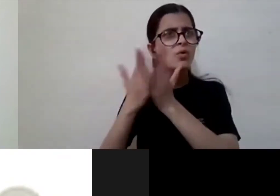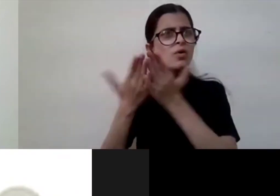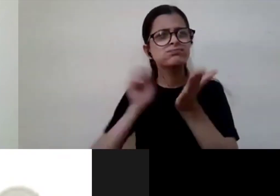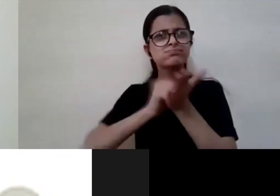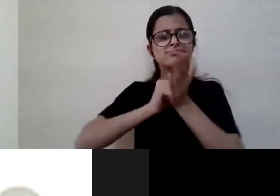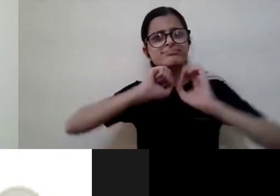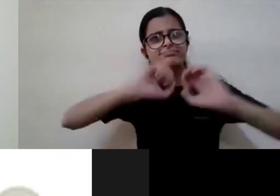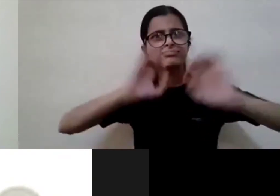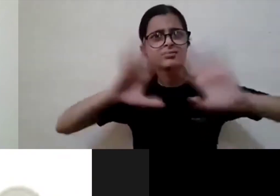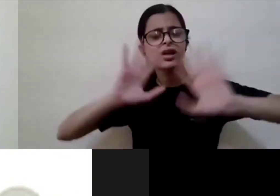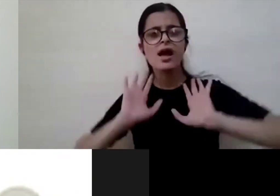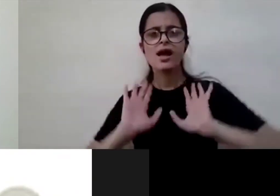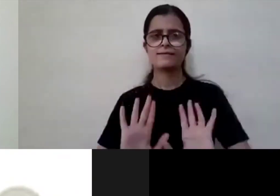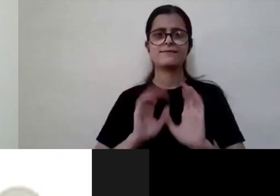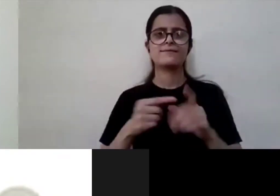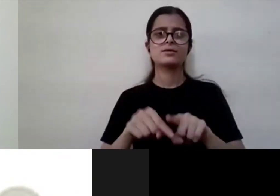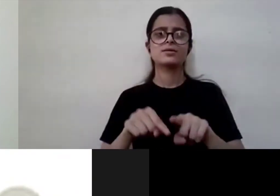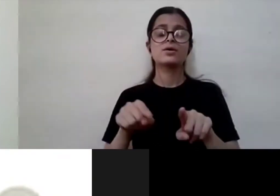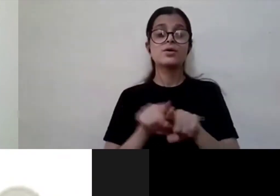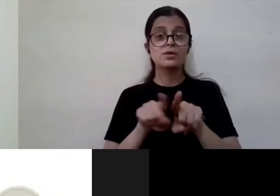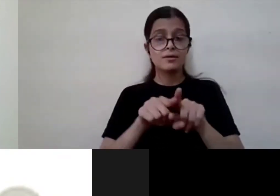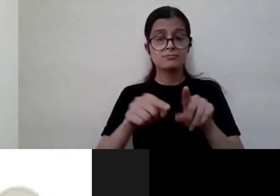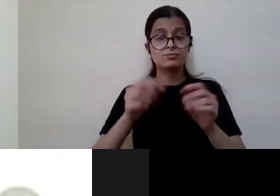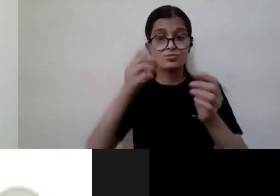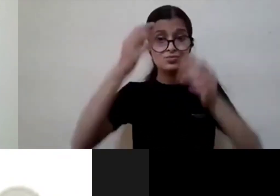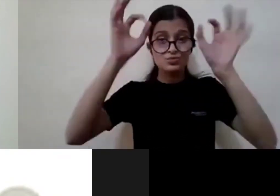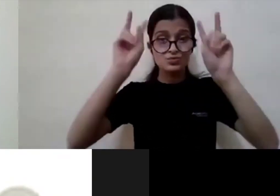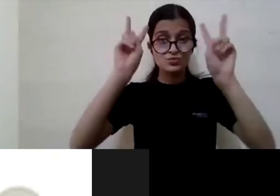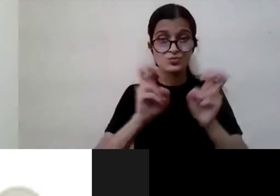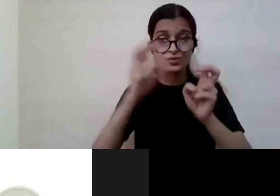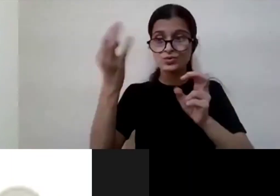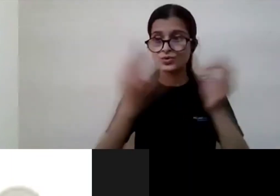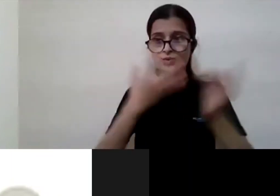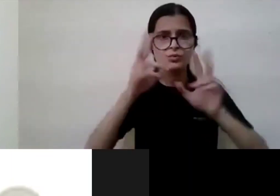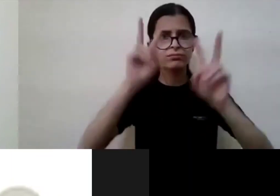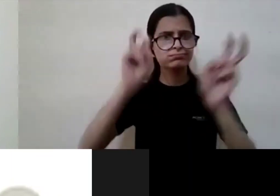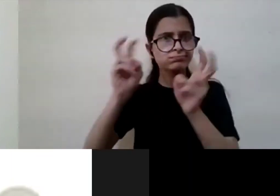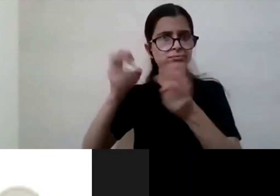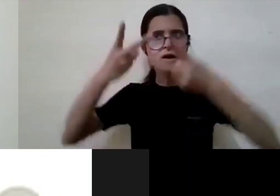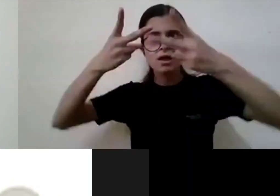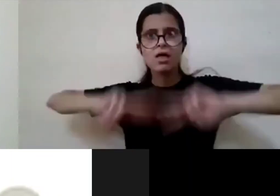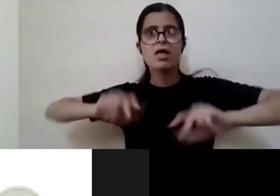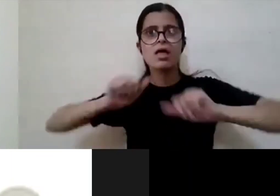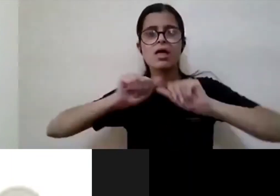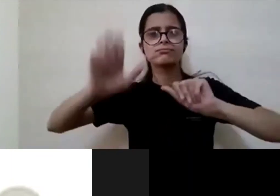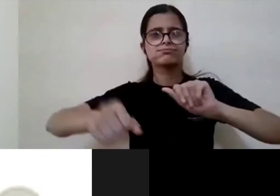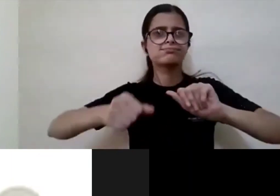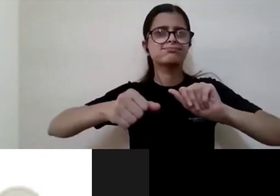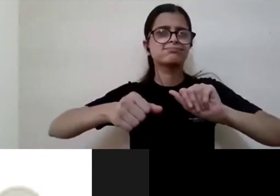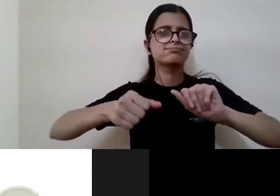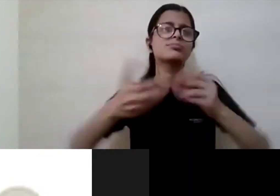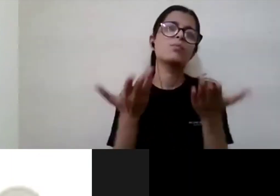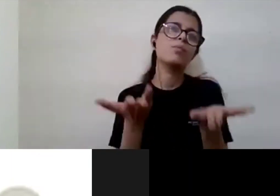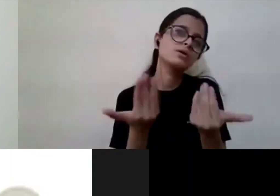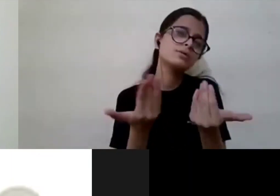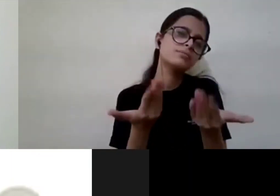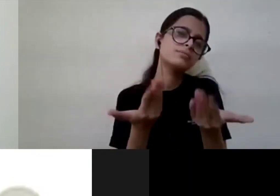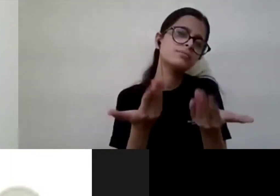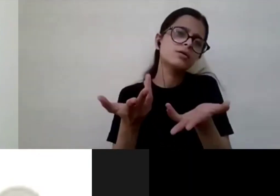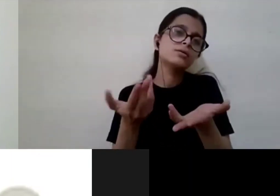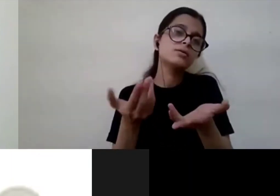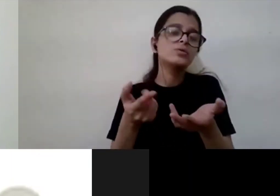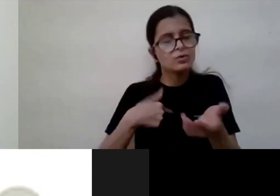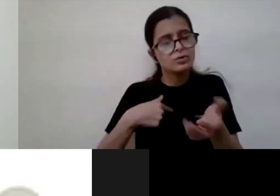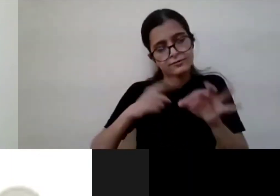so that we can get these new titles uh as soon as they are they are published from the uh publication house so